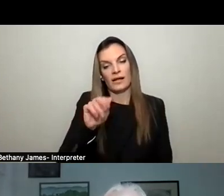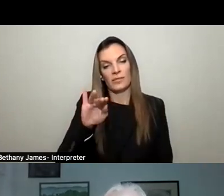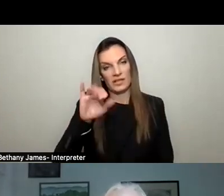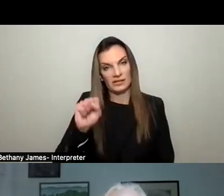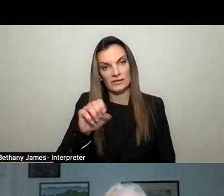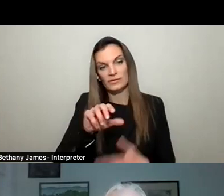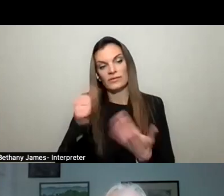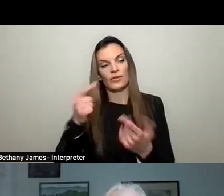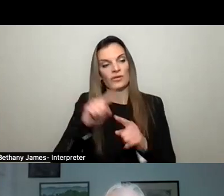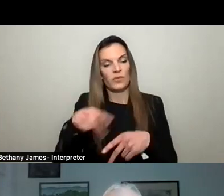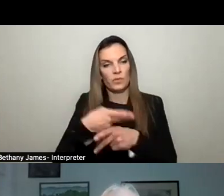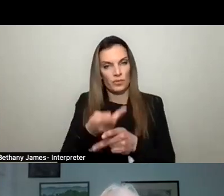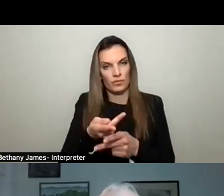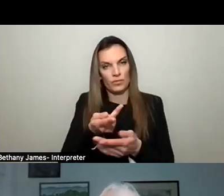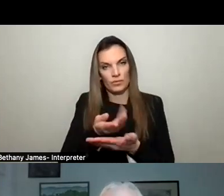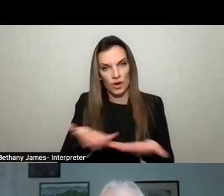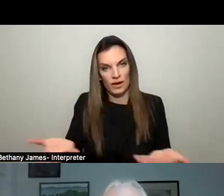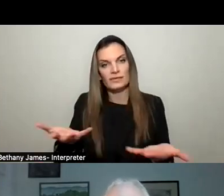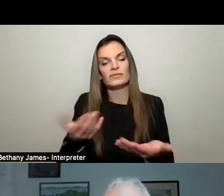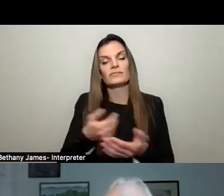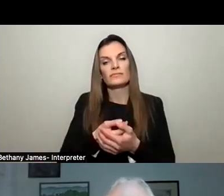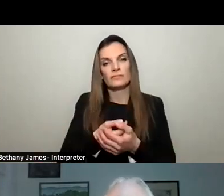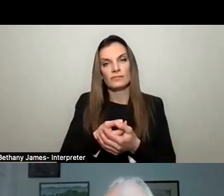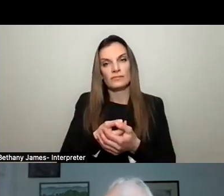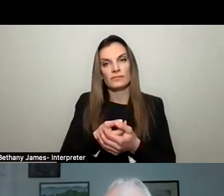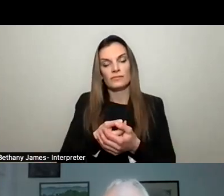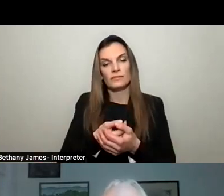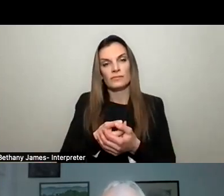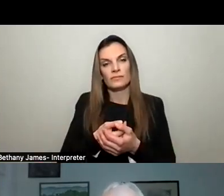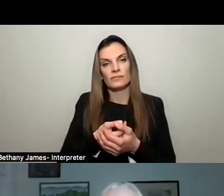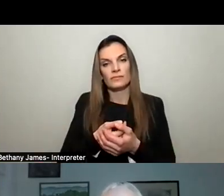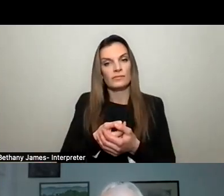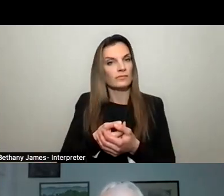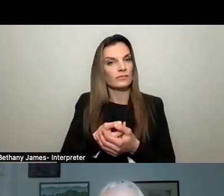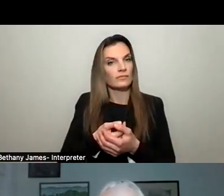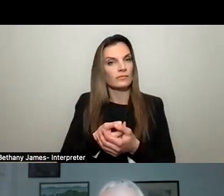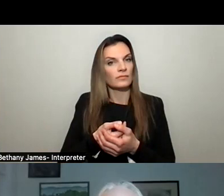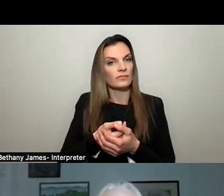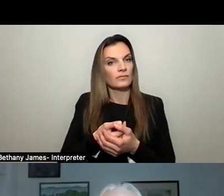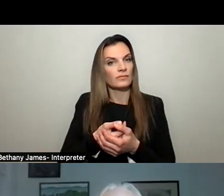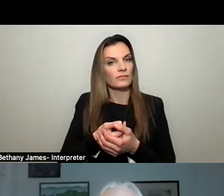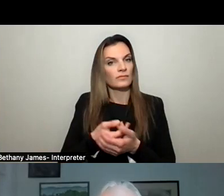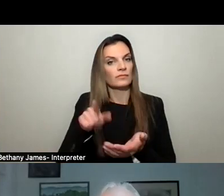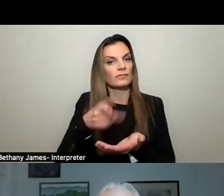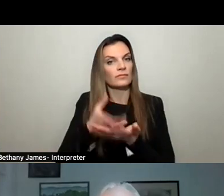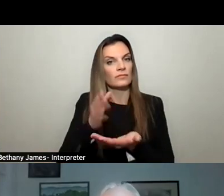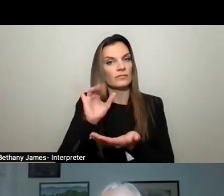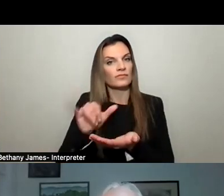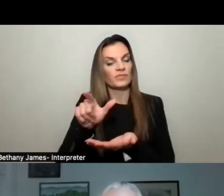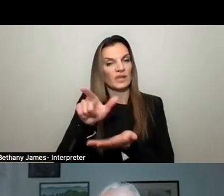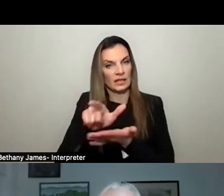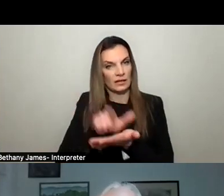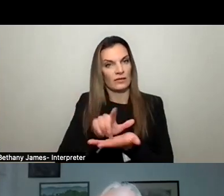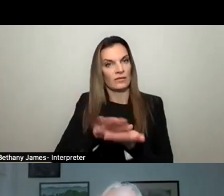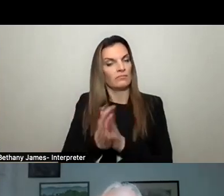other cannabis product, uh, products were, um, approved and legalized quite suddenly,